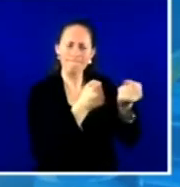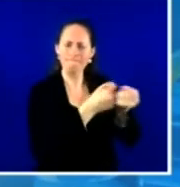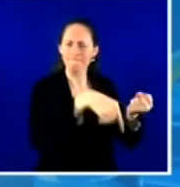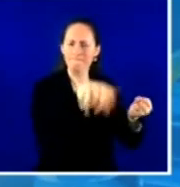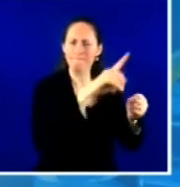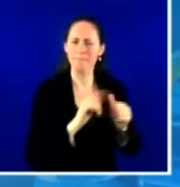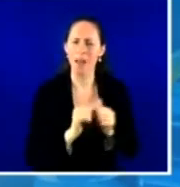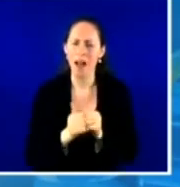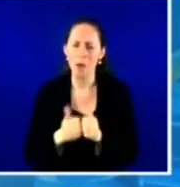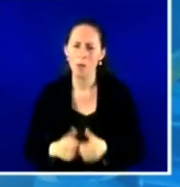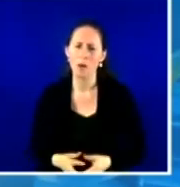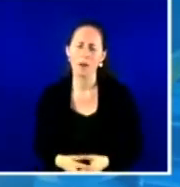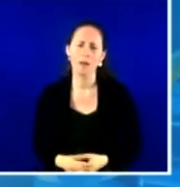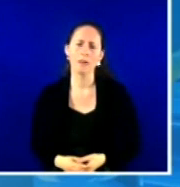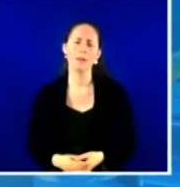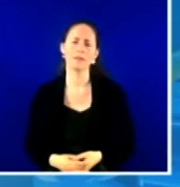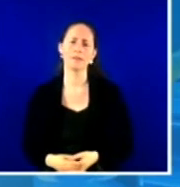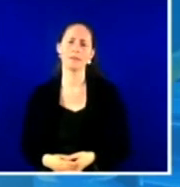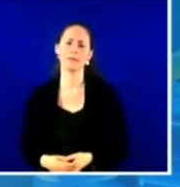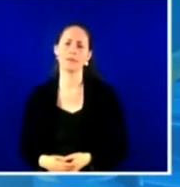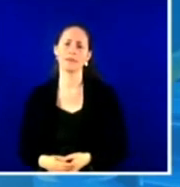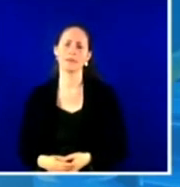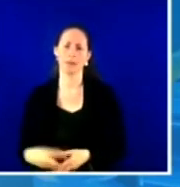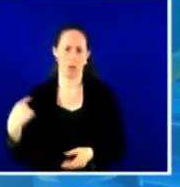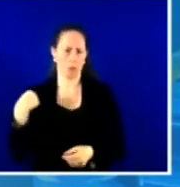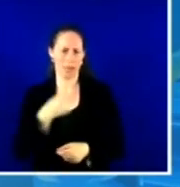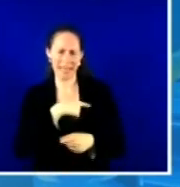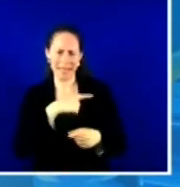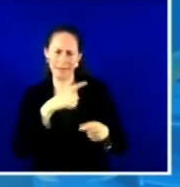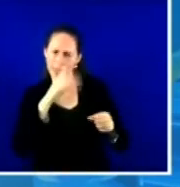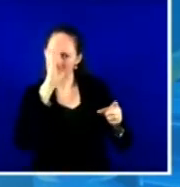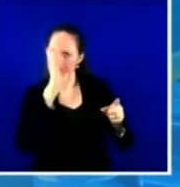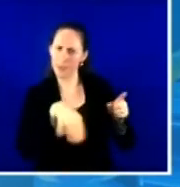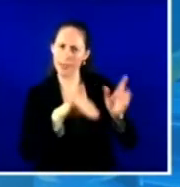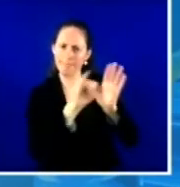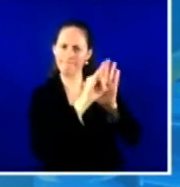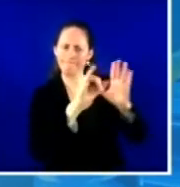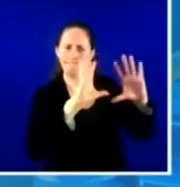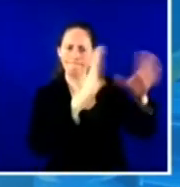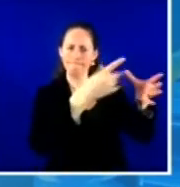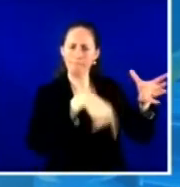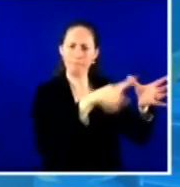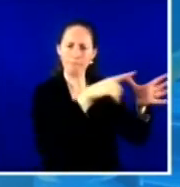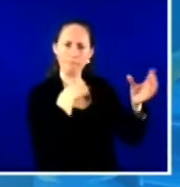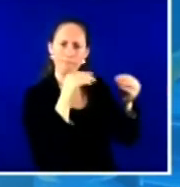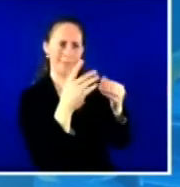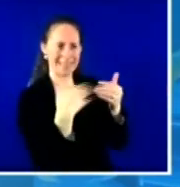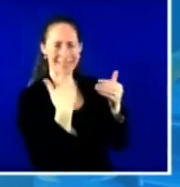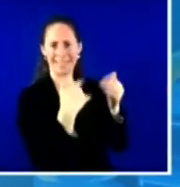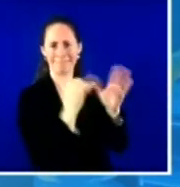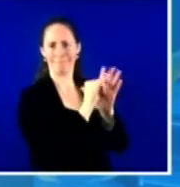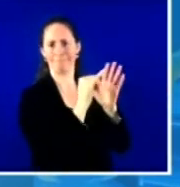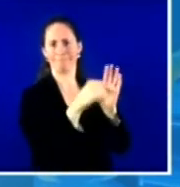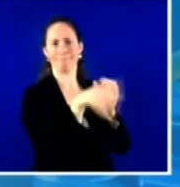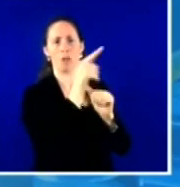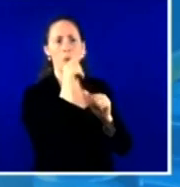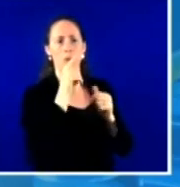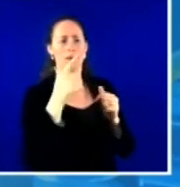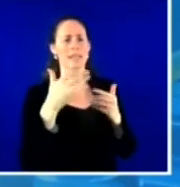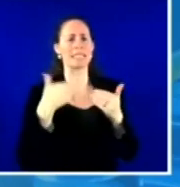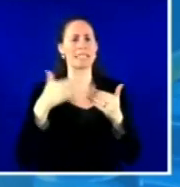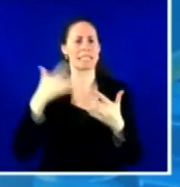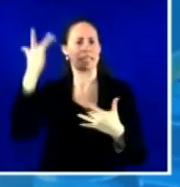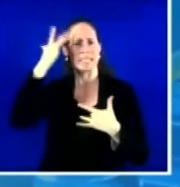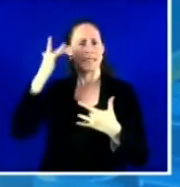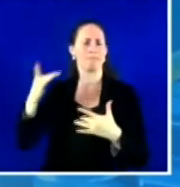monitoring our efforts all along. So it was pretty easy for us to identify our high-risk populations and those with lower